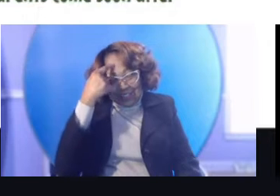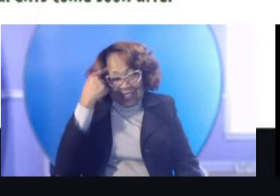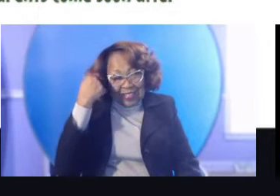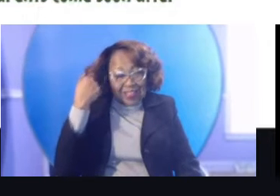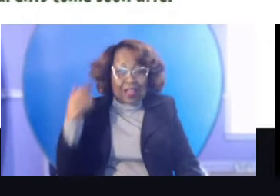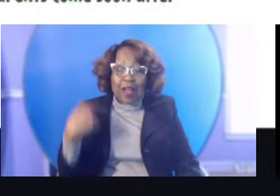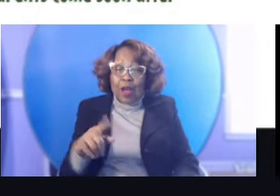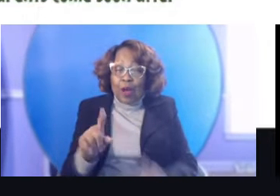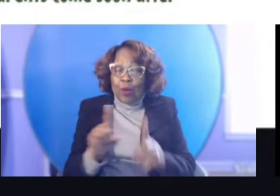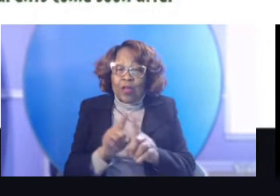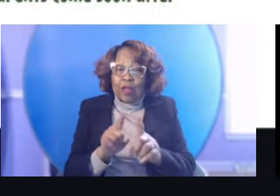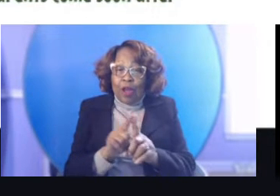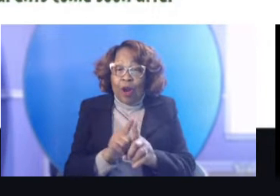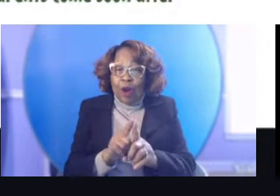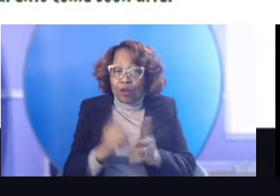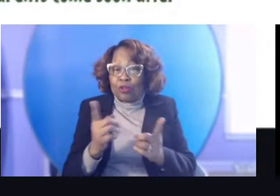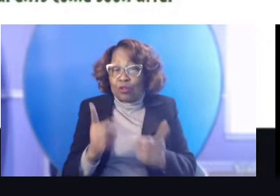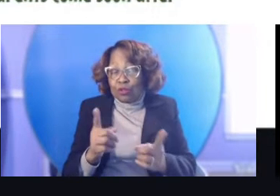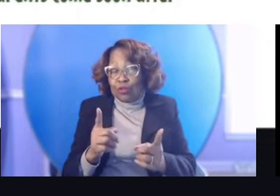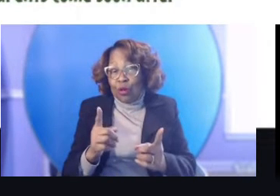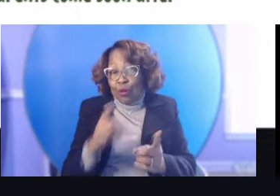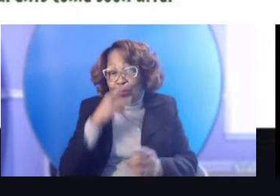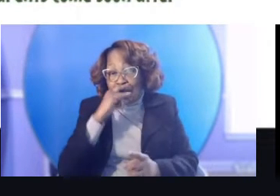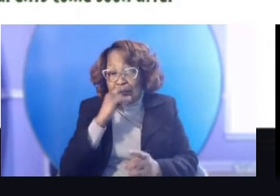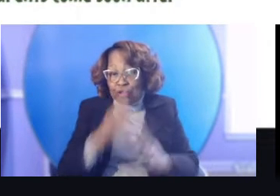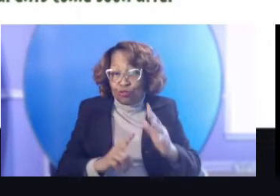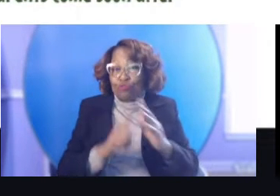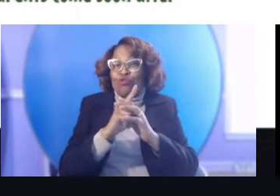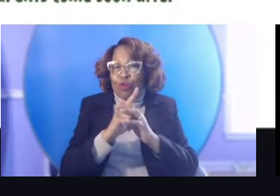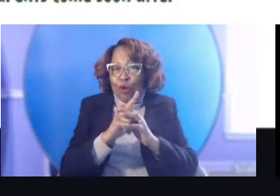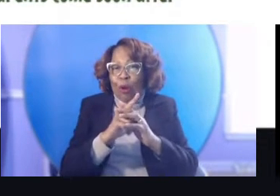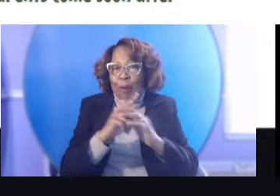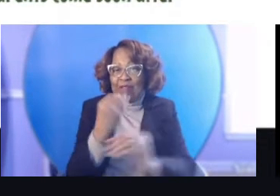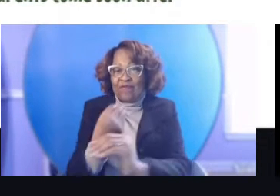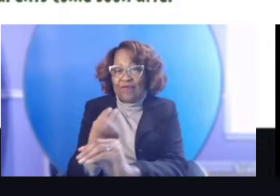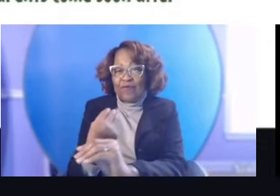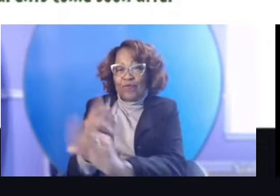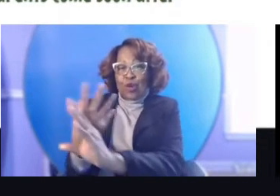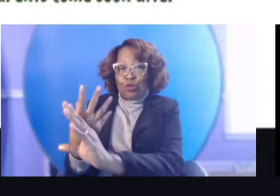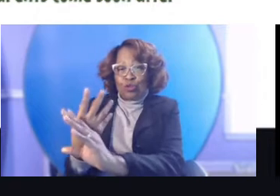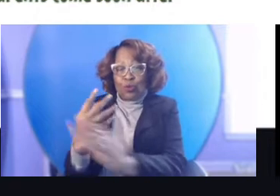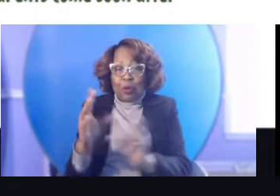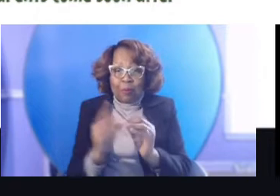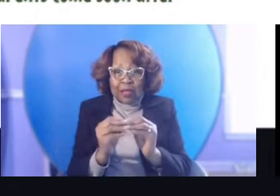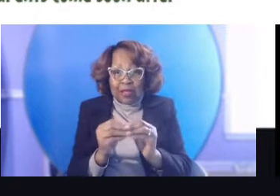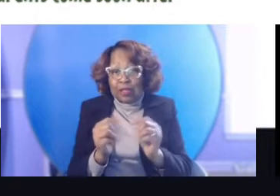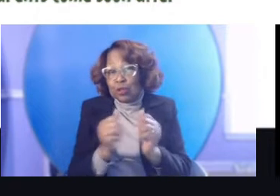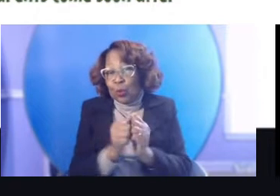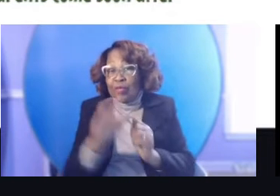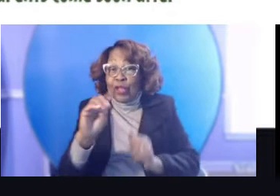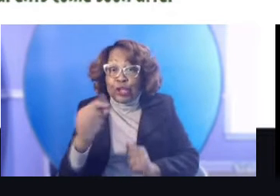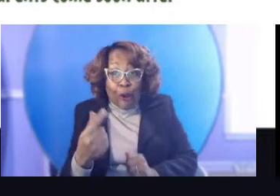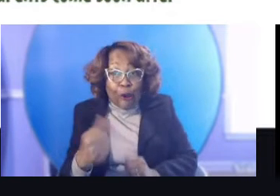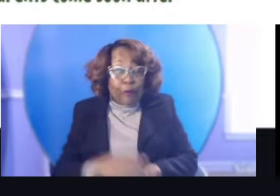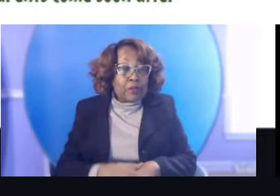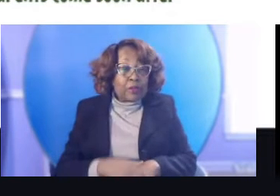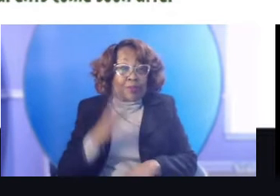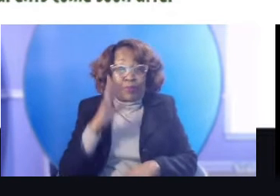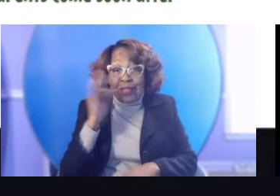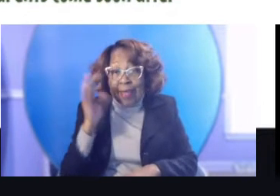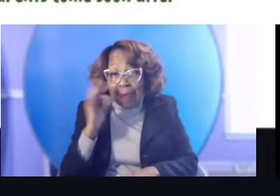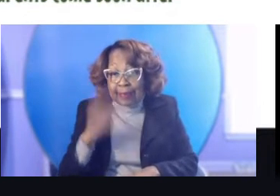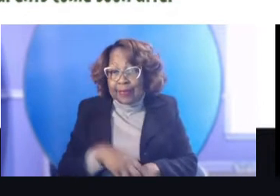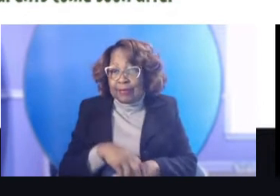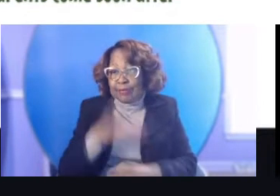kids to show up in virtual meetings and your dogs and cats, um, and spouses. Um, we realize that